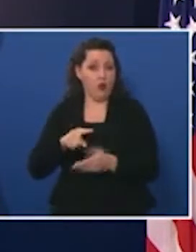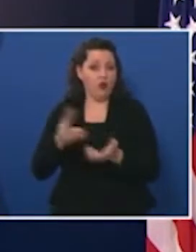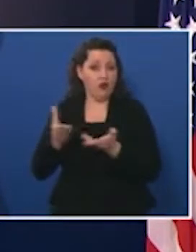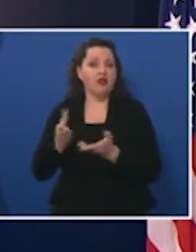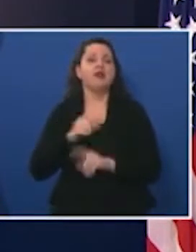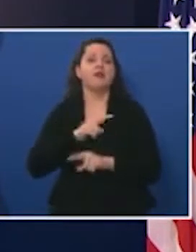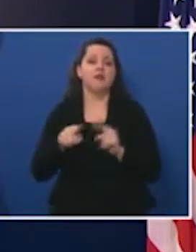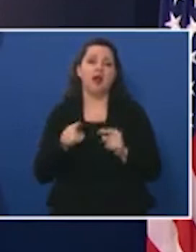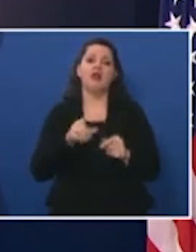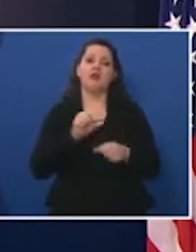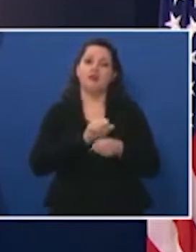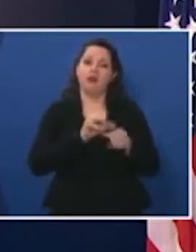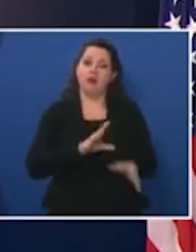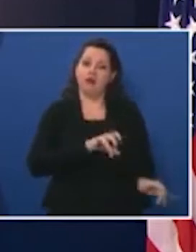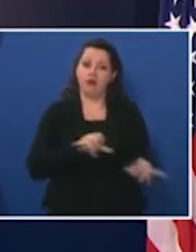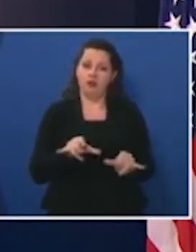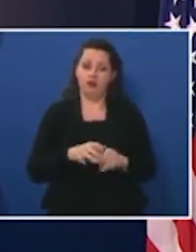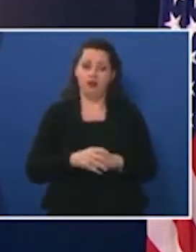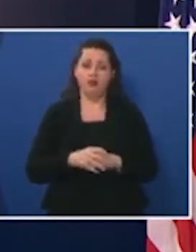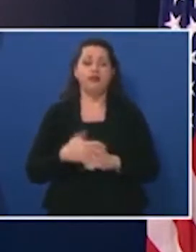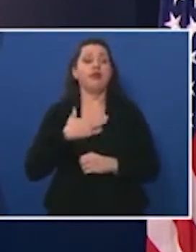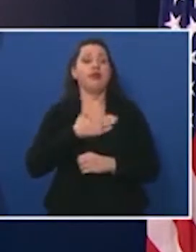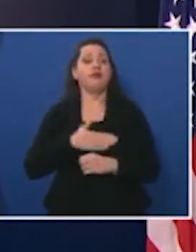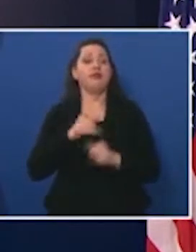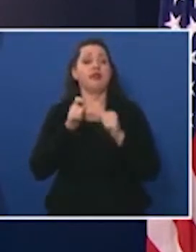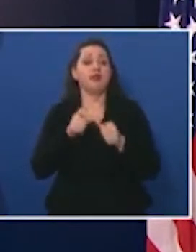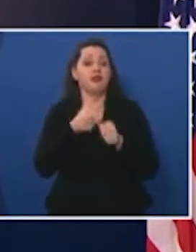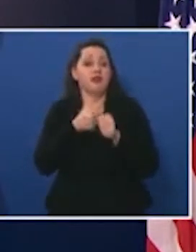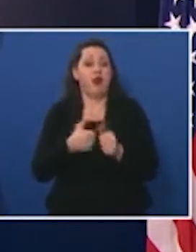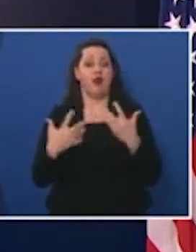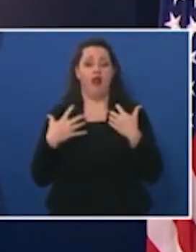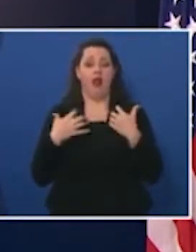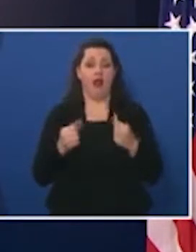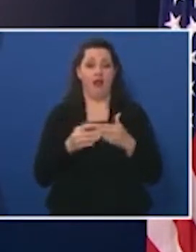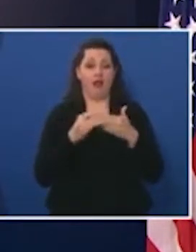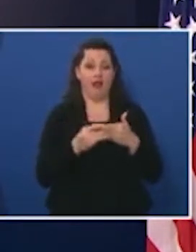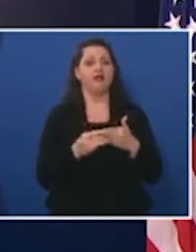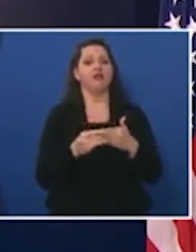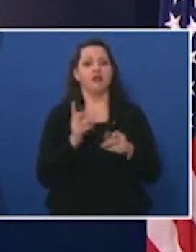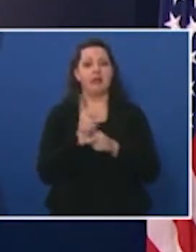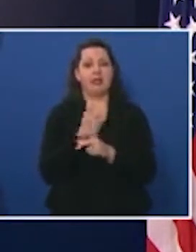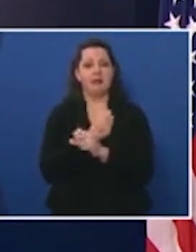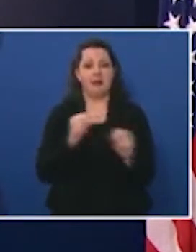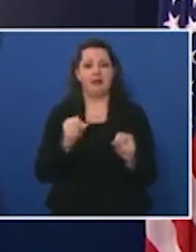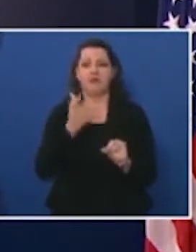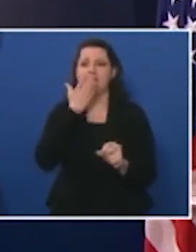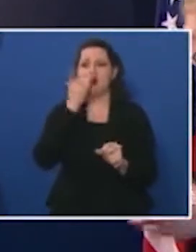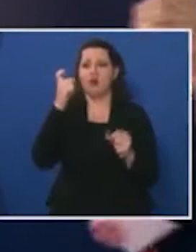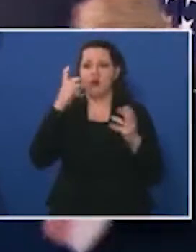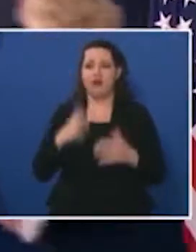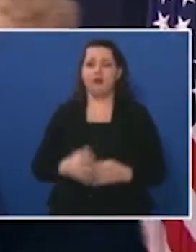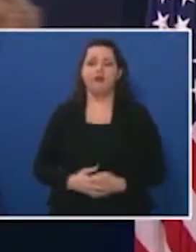there please continue to follow public health guidance and stay safe thank you governor